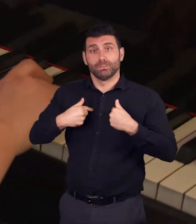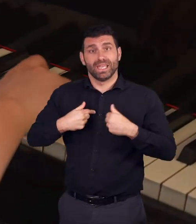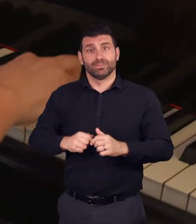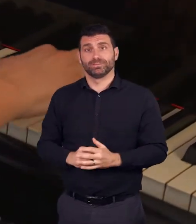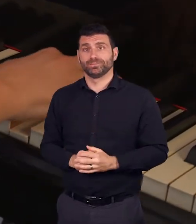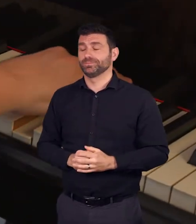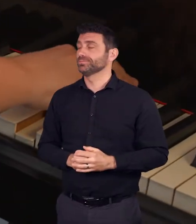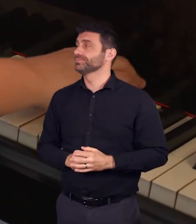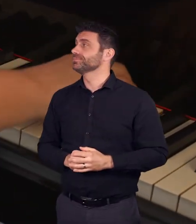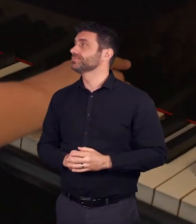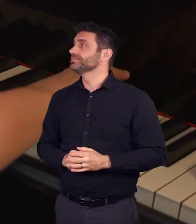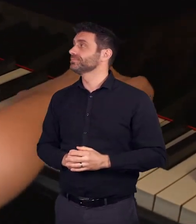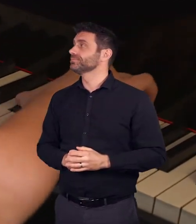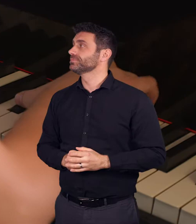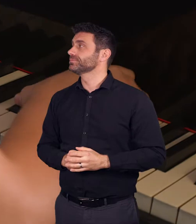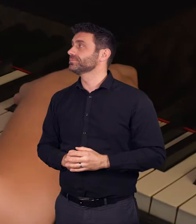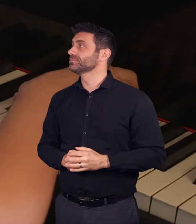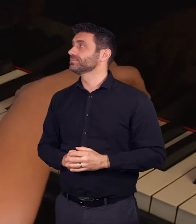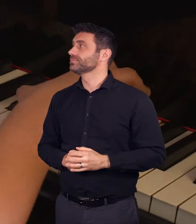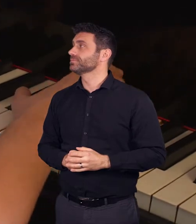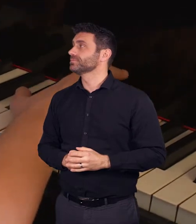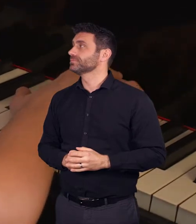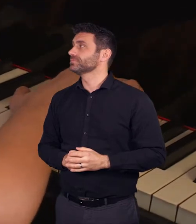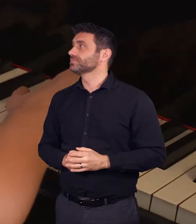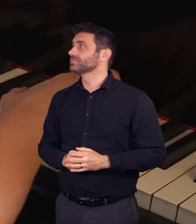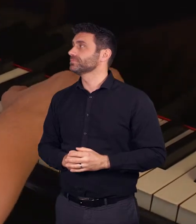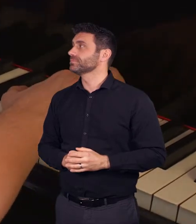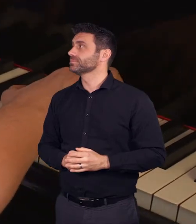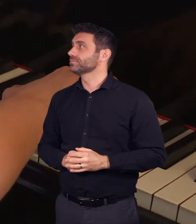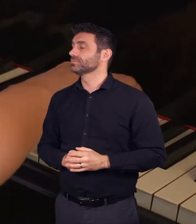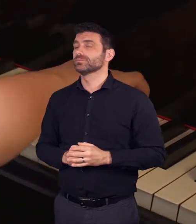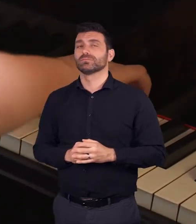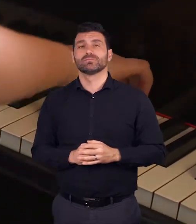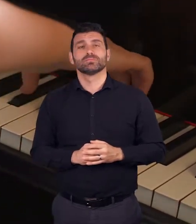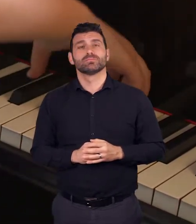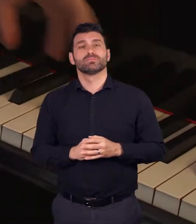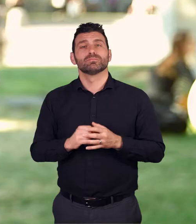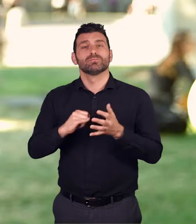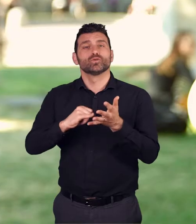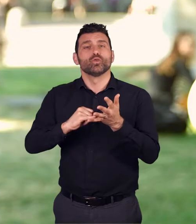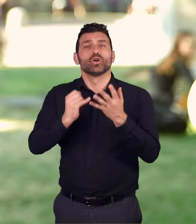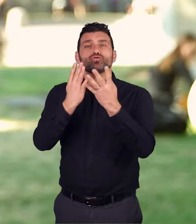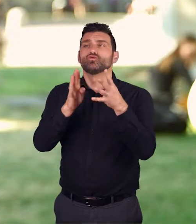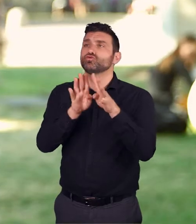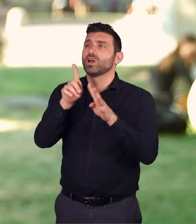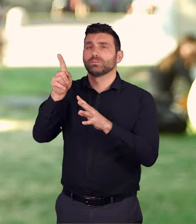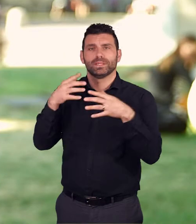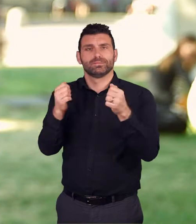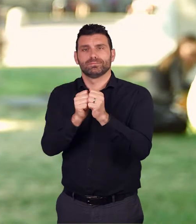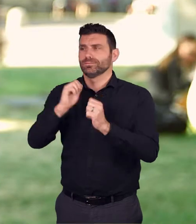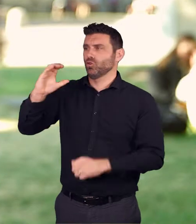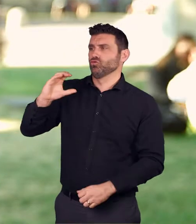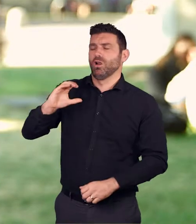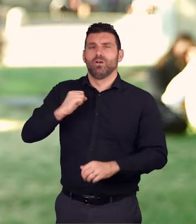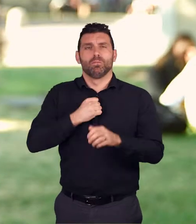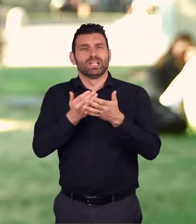Snowden Trust awarded me a grant for